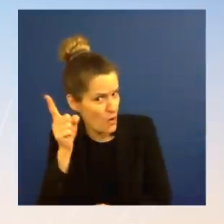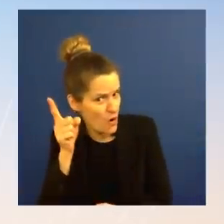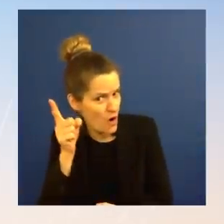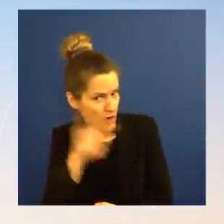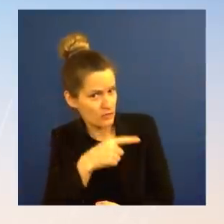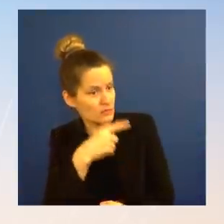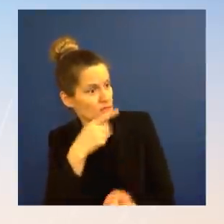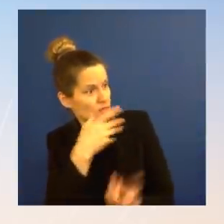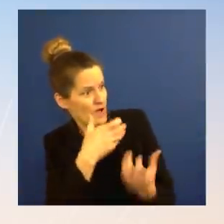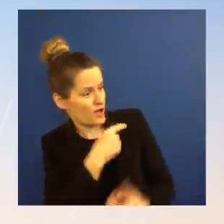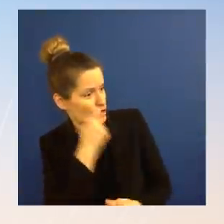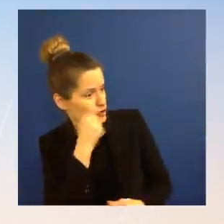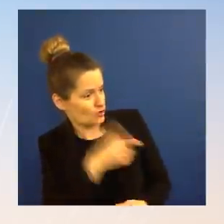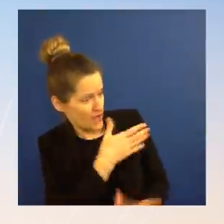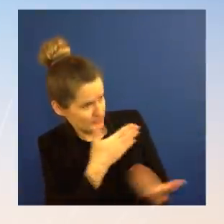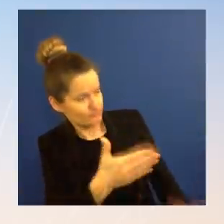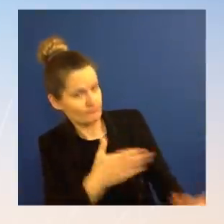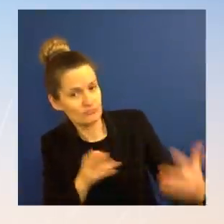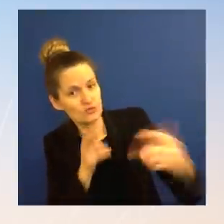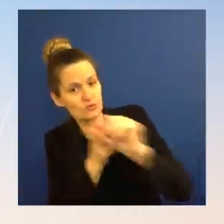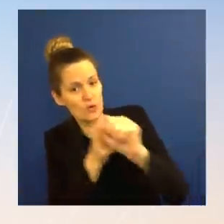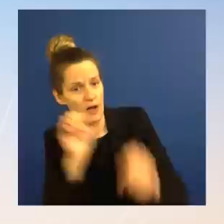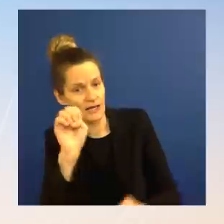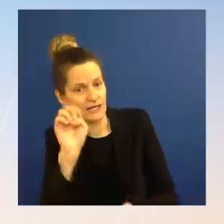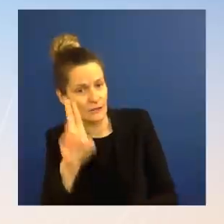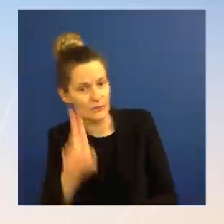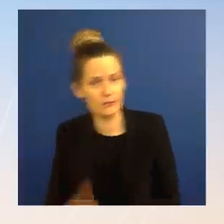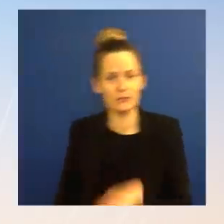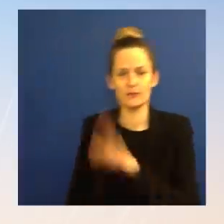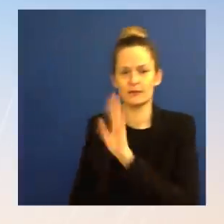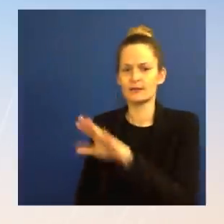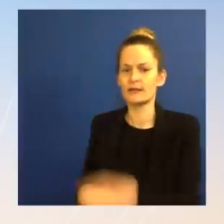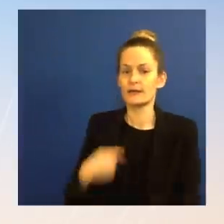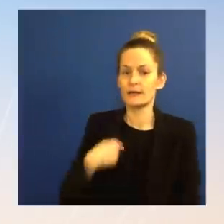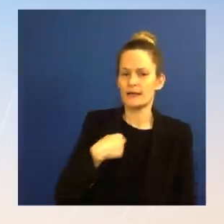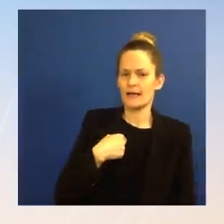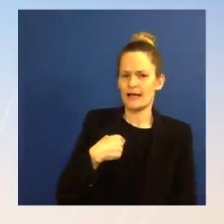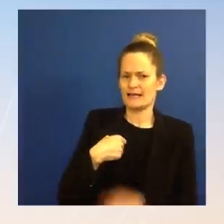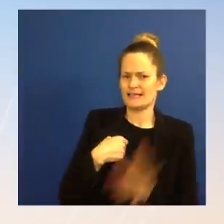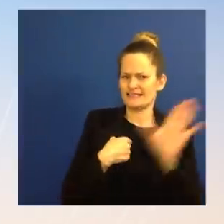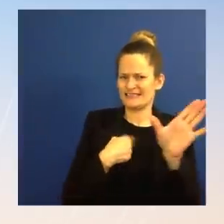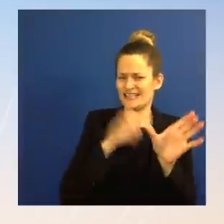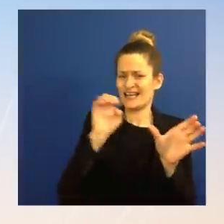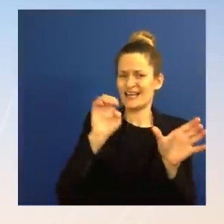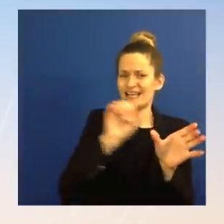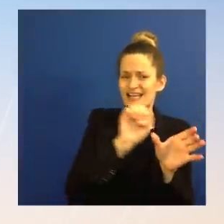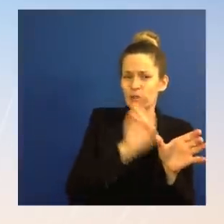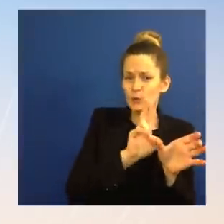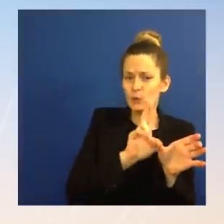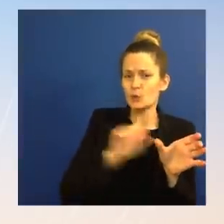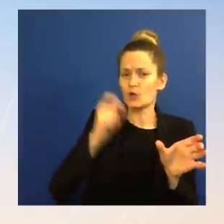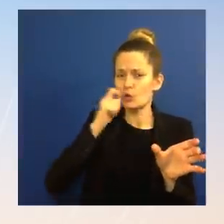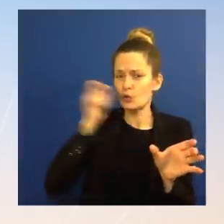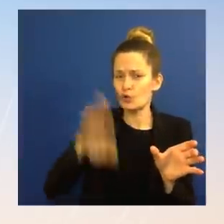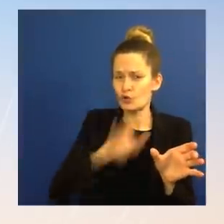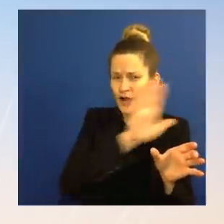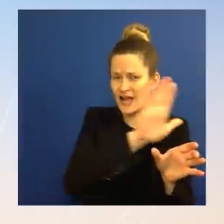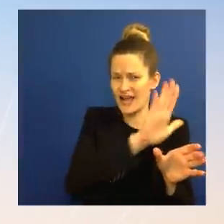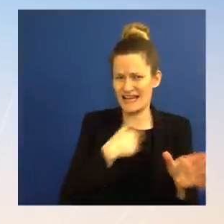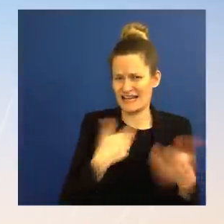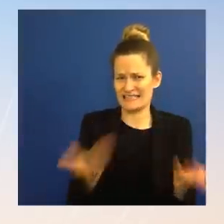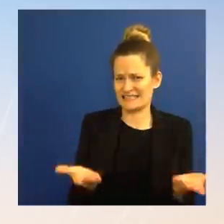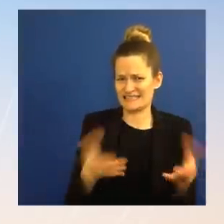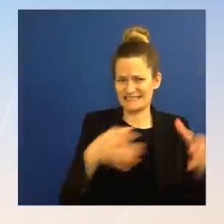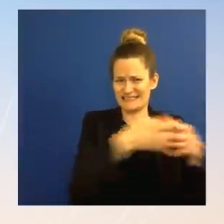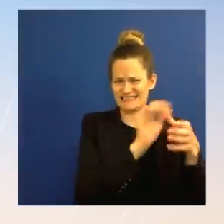On the first question, I don't think that's what they're saying anymore. They have had their stock market has been closed for days. The ruble